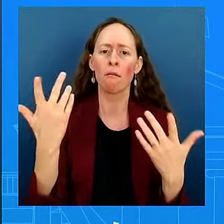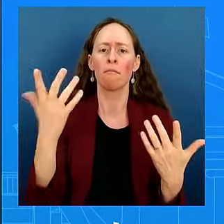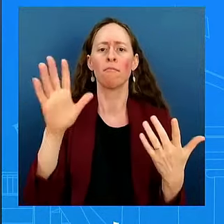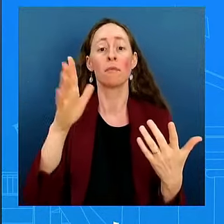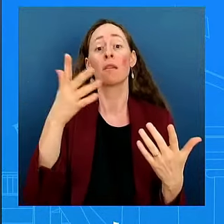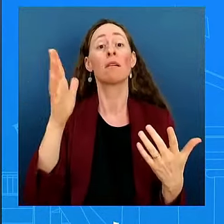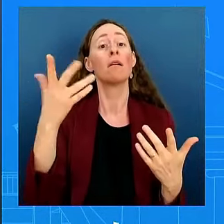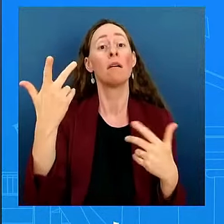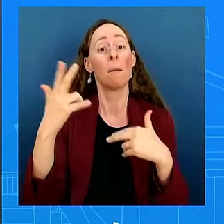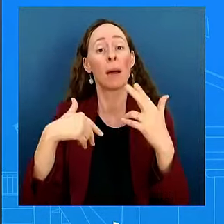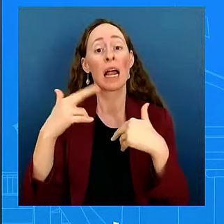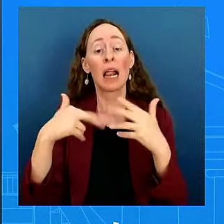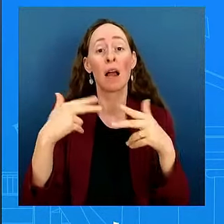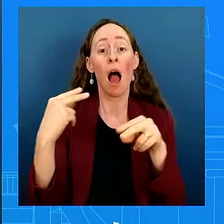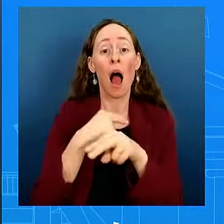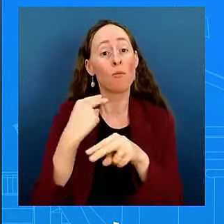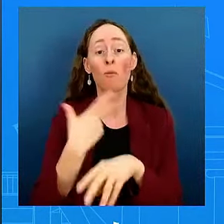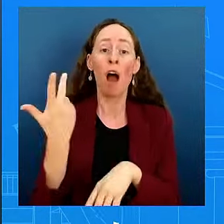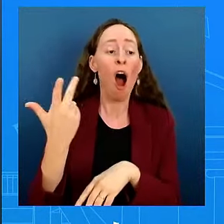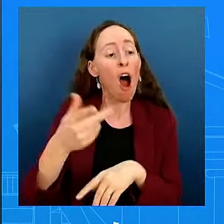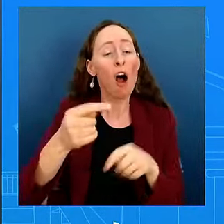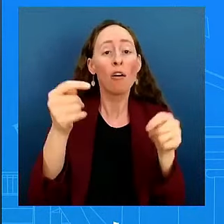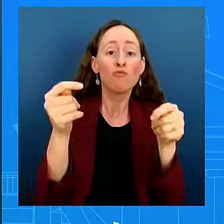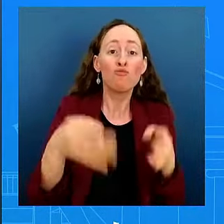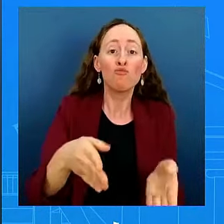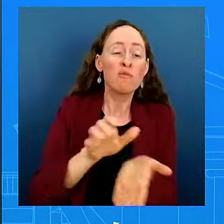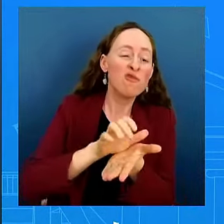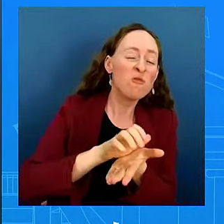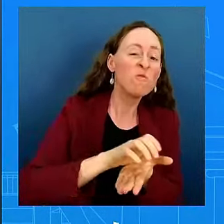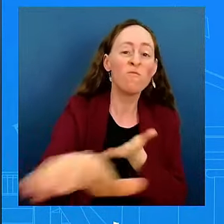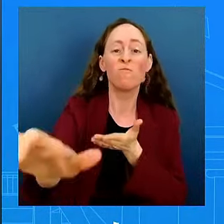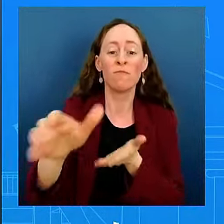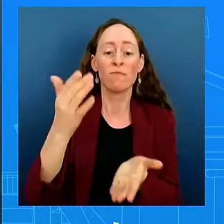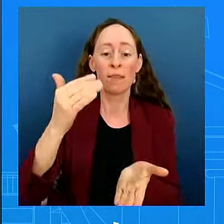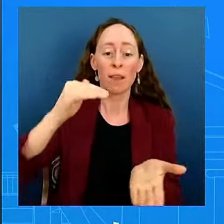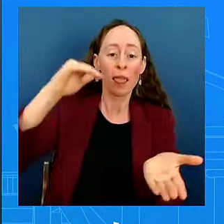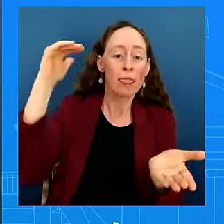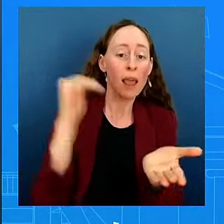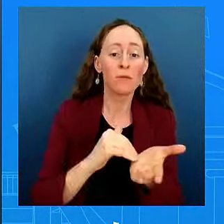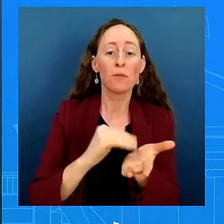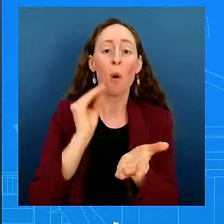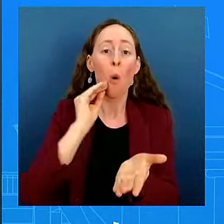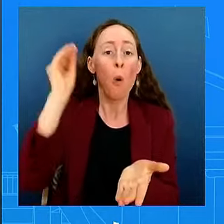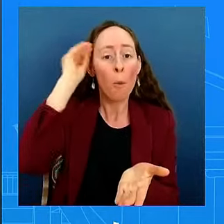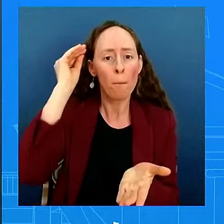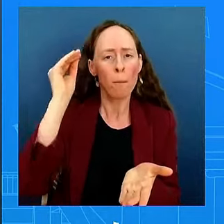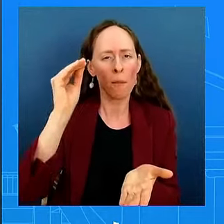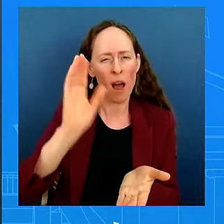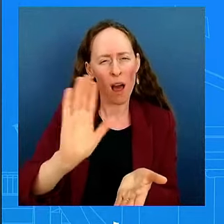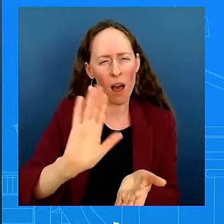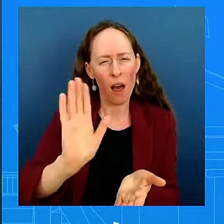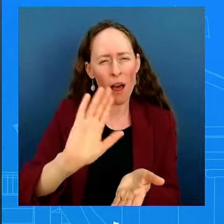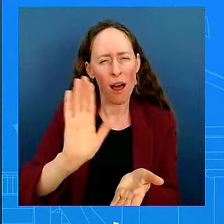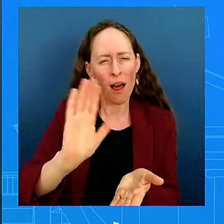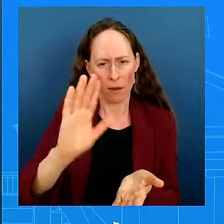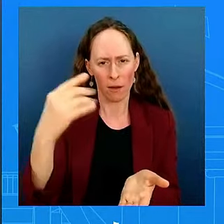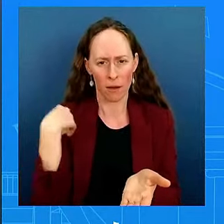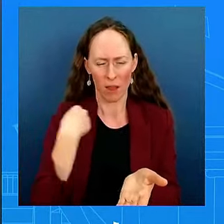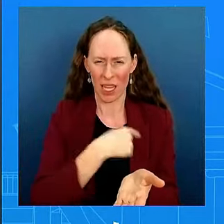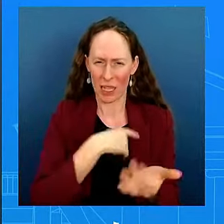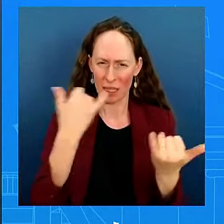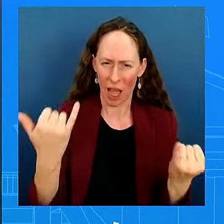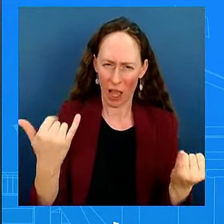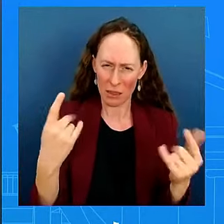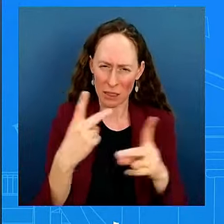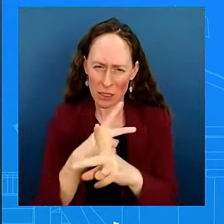black businesses, and people can understand that it's a project that's going to work for everyone. Right. That's everything